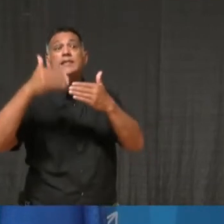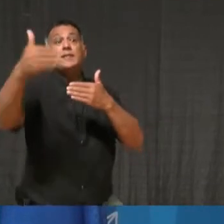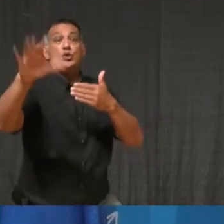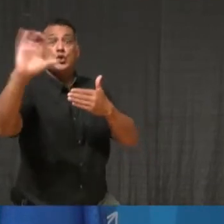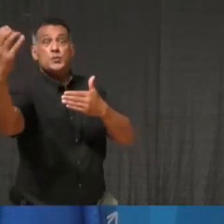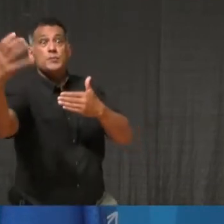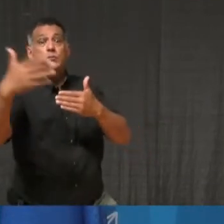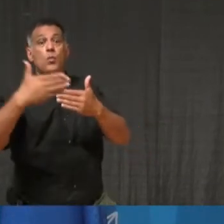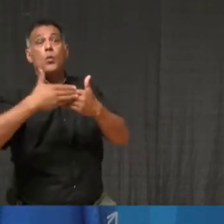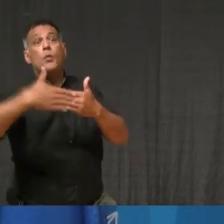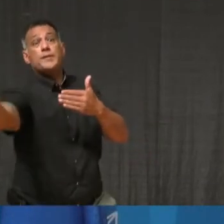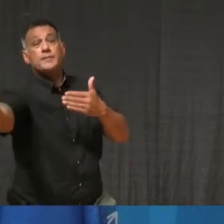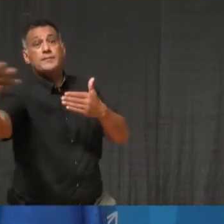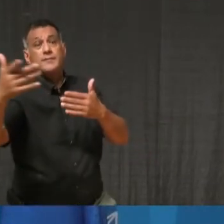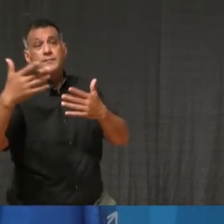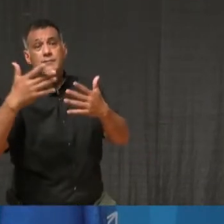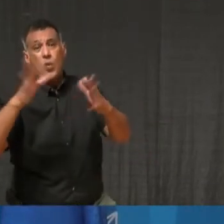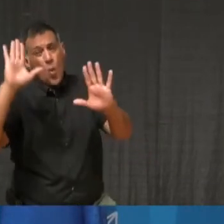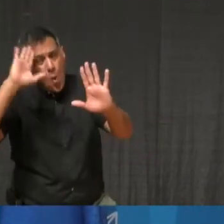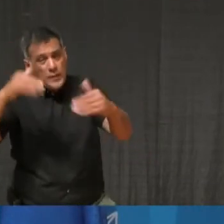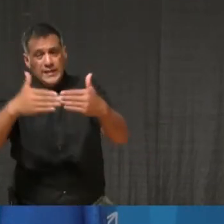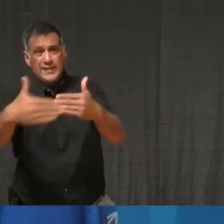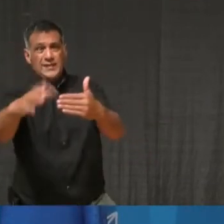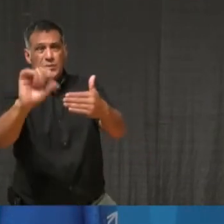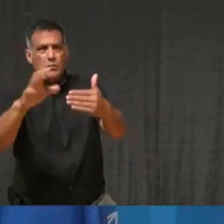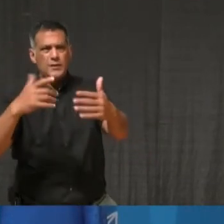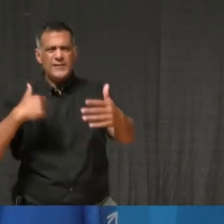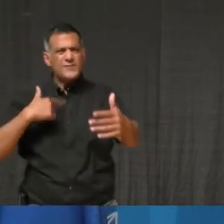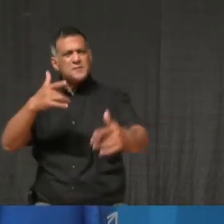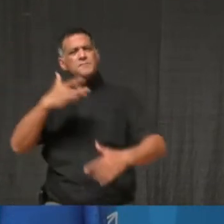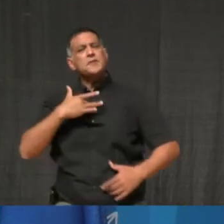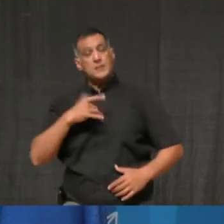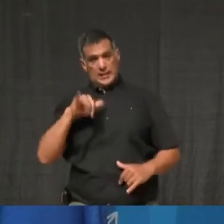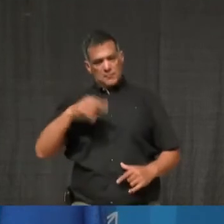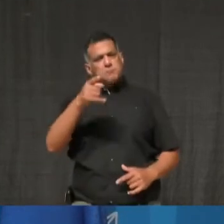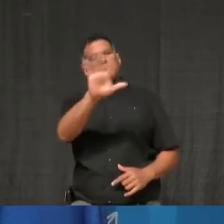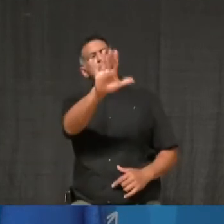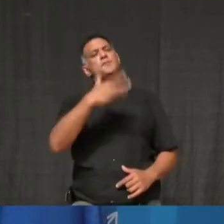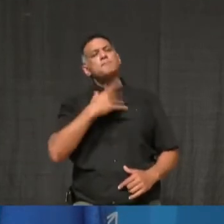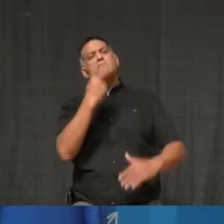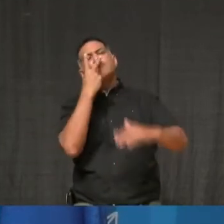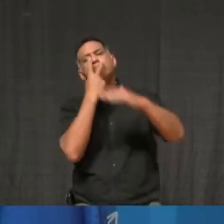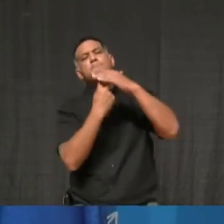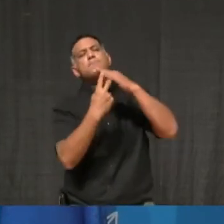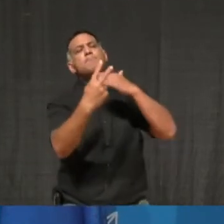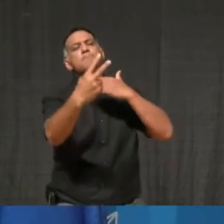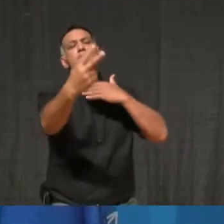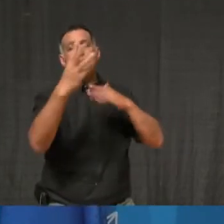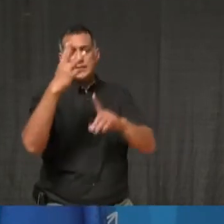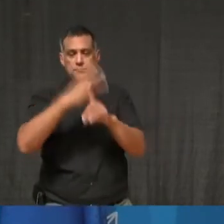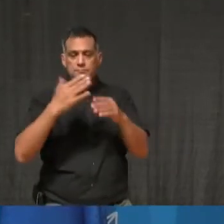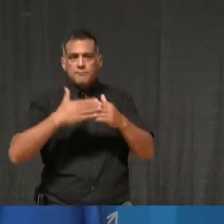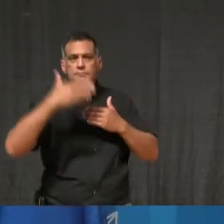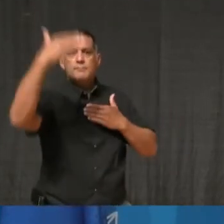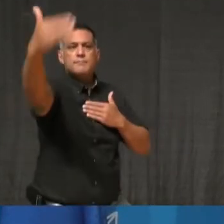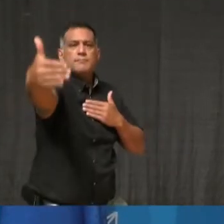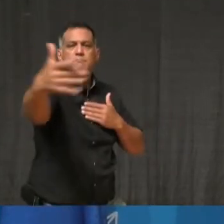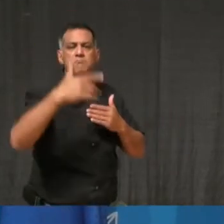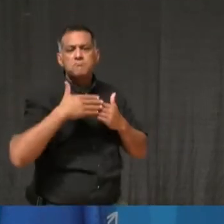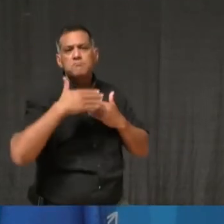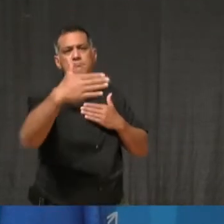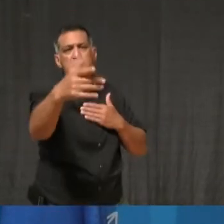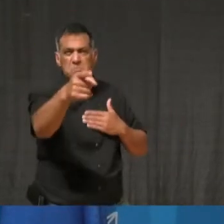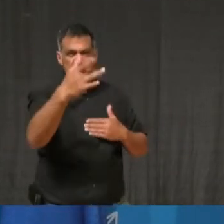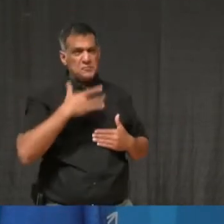be celebrating any of these events together in person? I think that would be premature, Isaac, because I think we recognize that the incubation